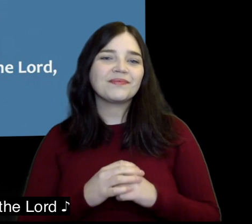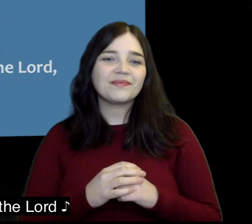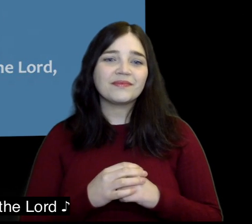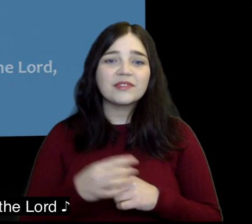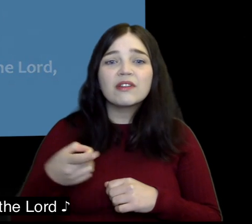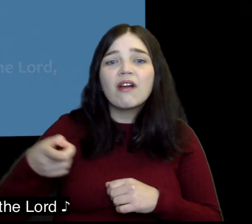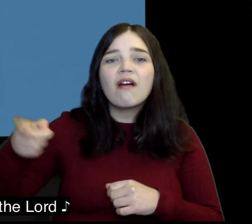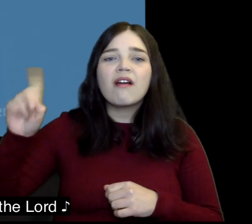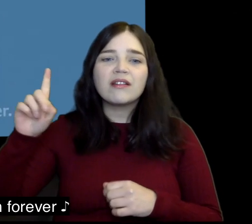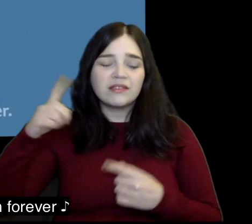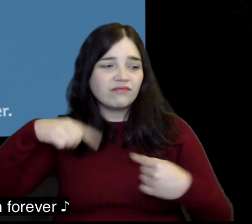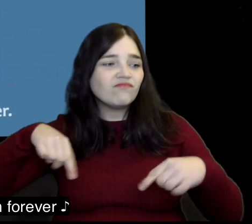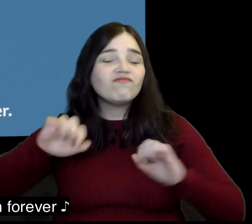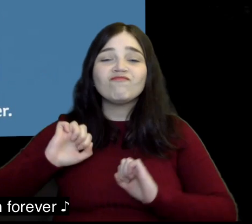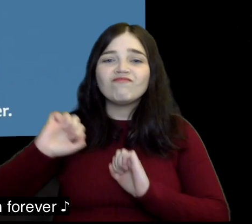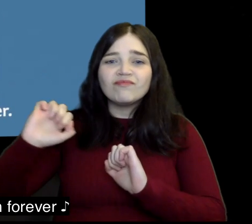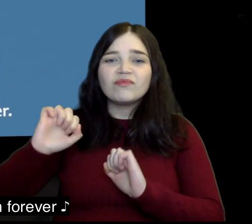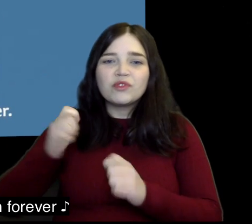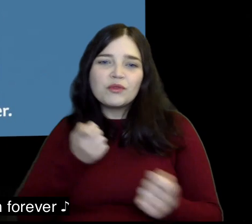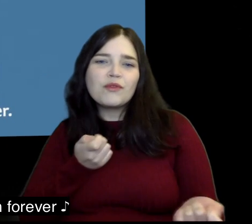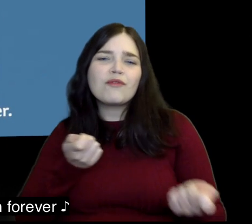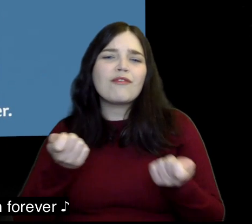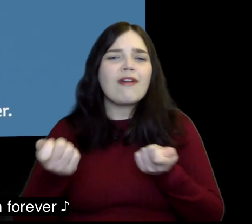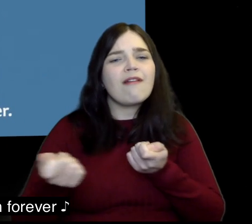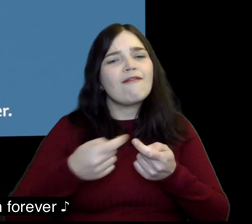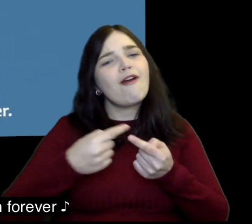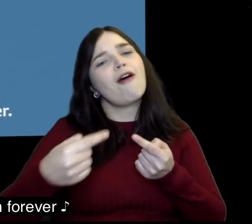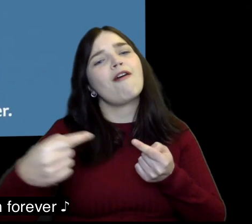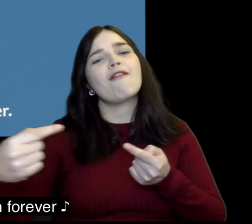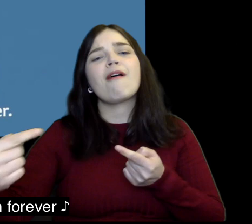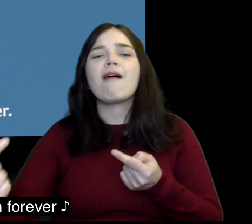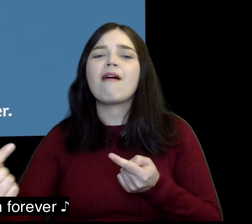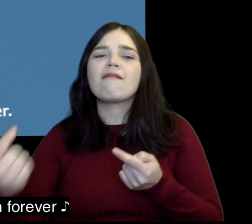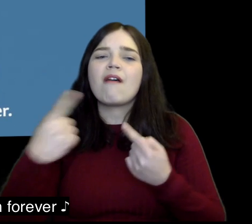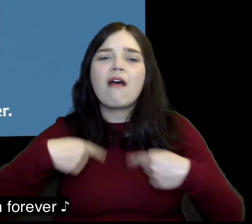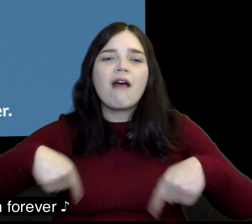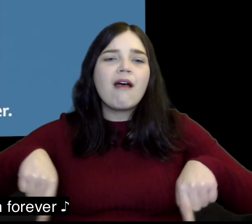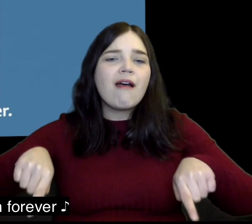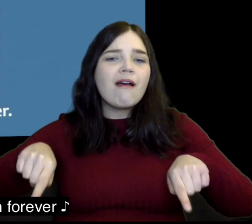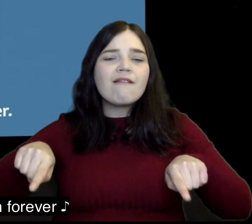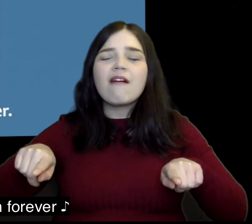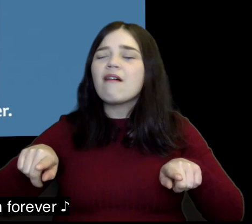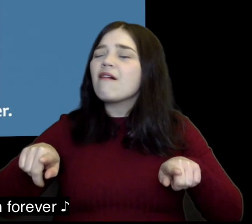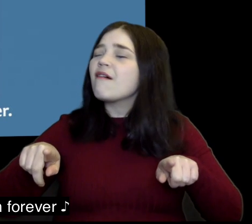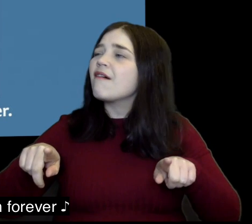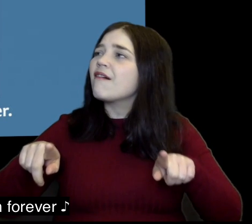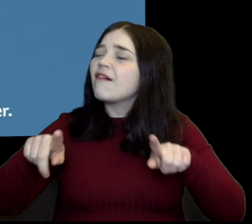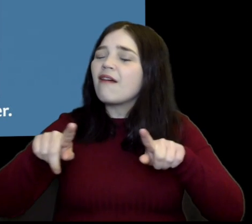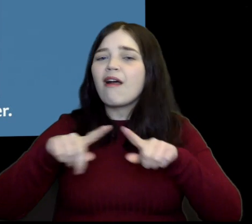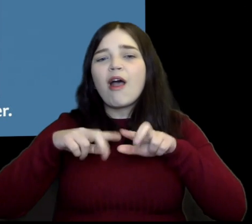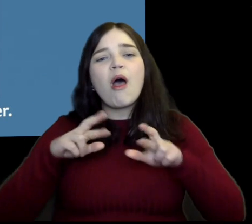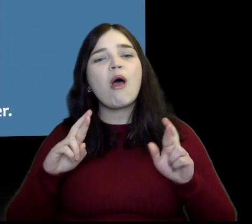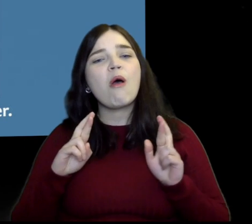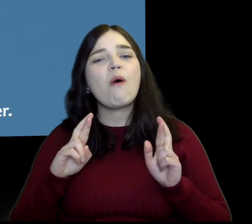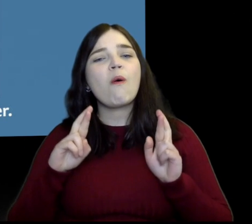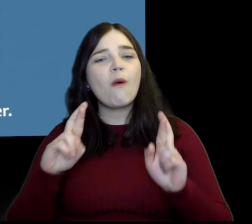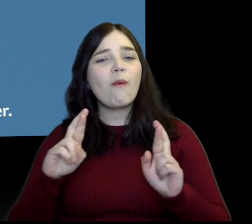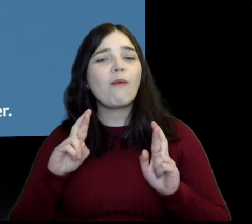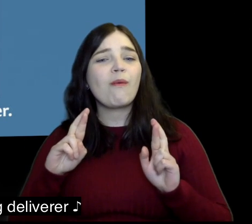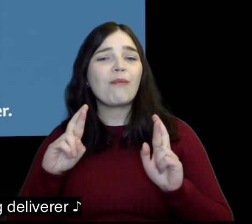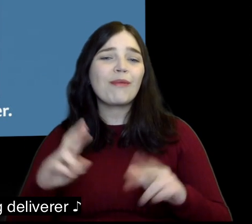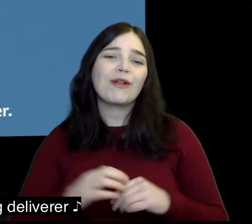wait Upon the Lord, our God You reign forever